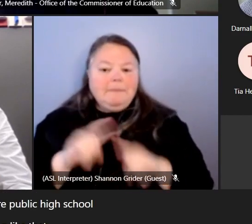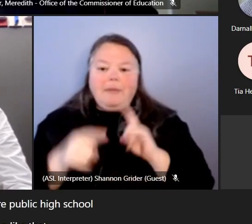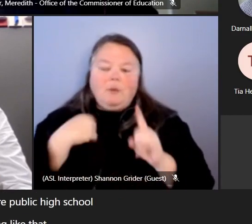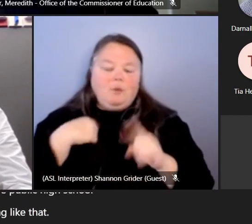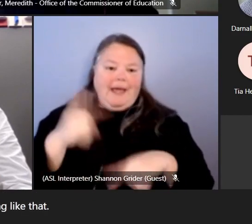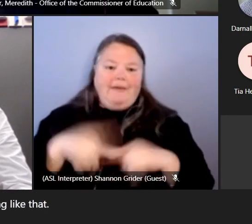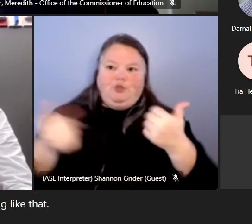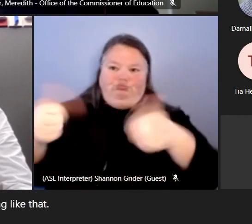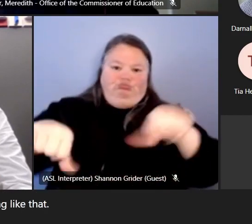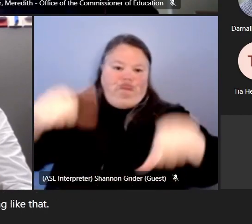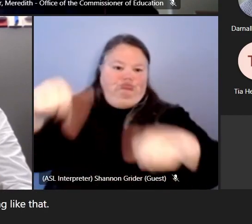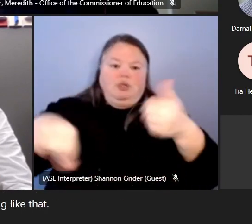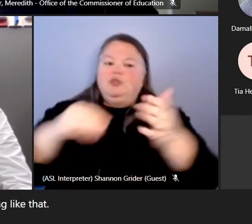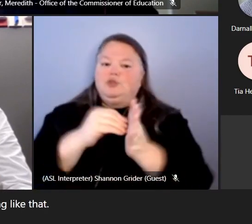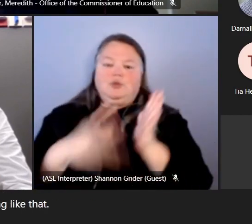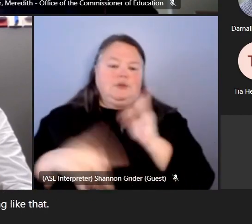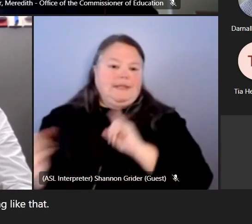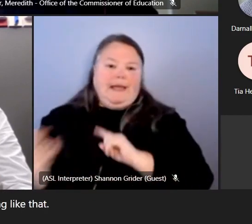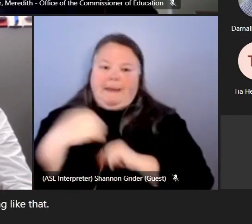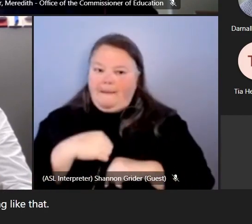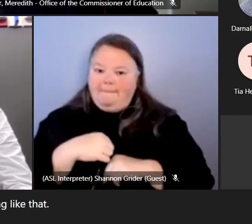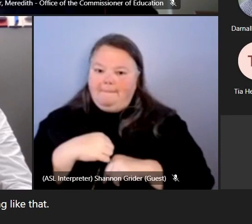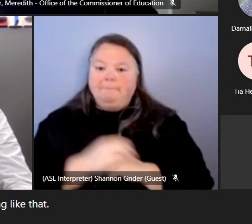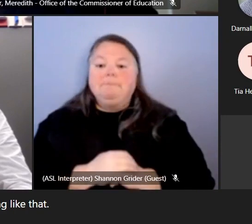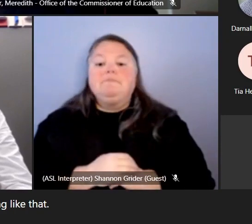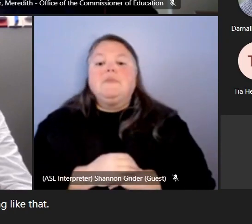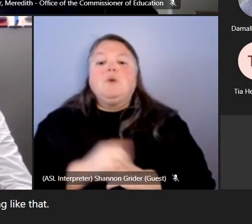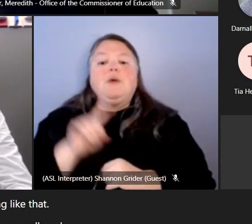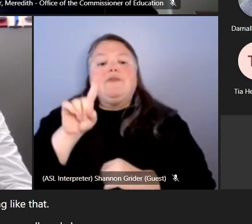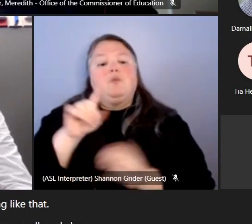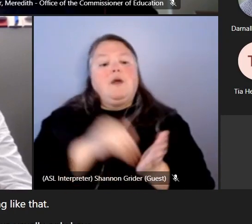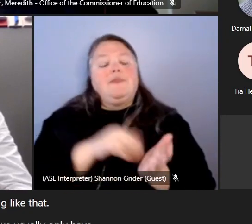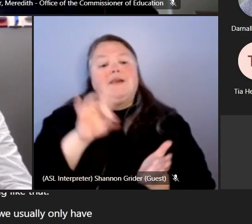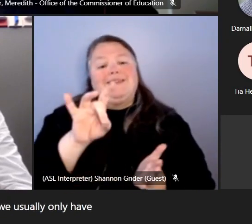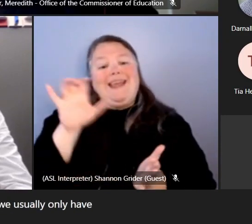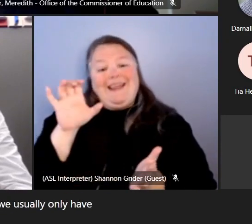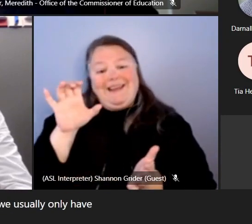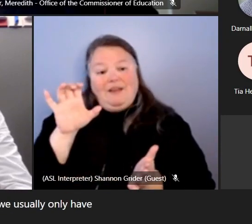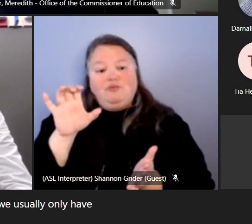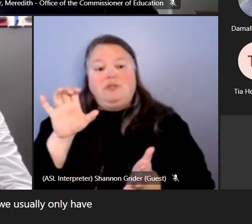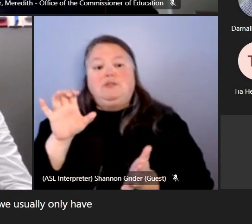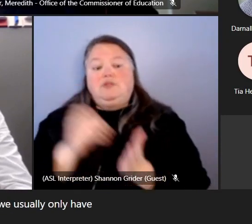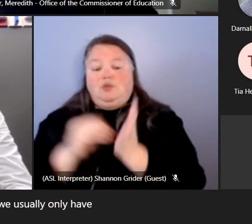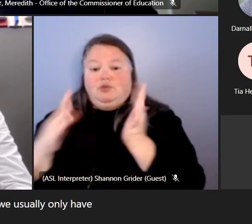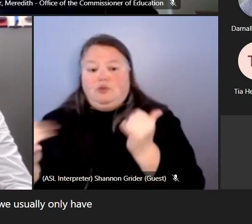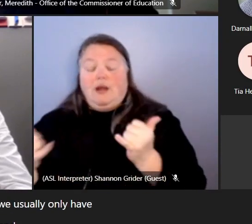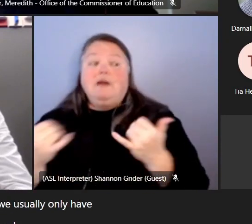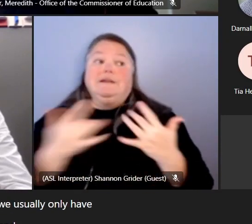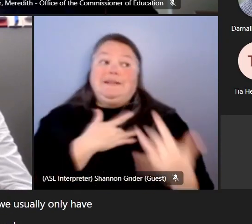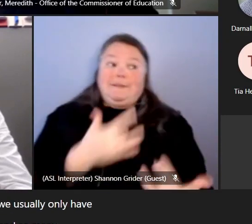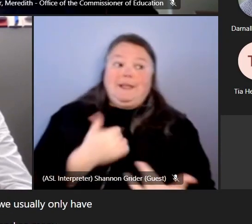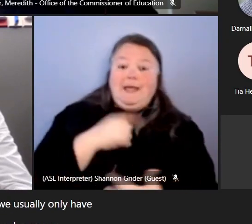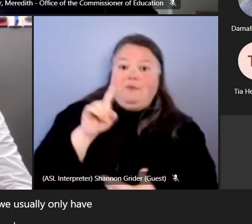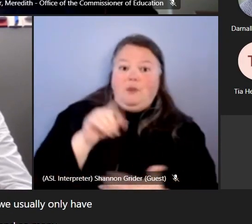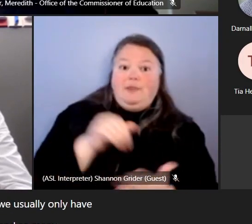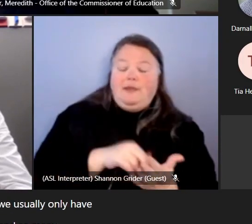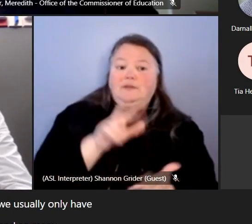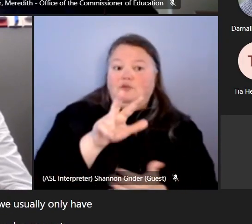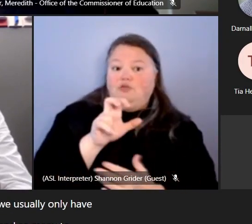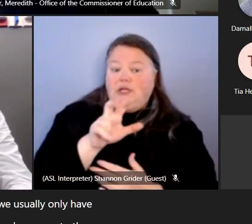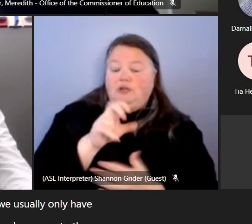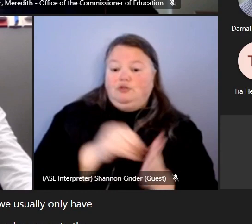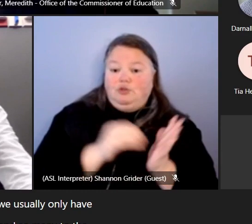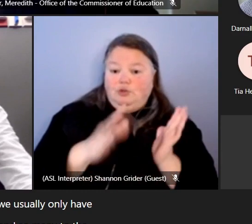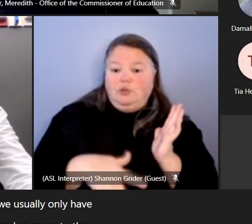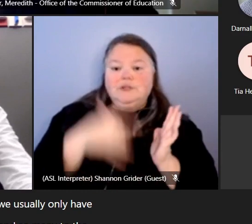but basically we have 1800 students so we usually only have 1300 students on campus because we send so many uh